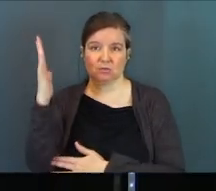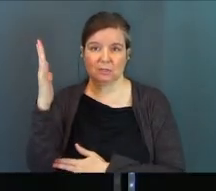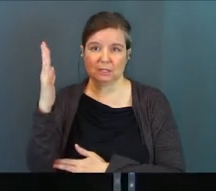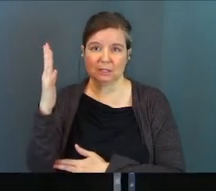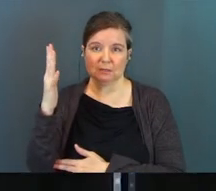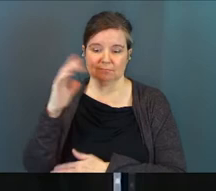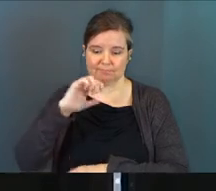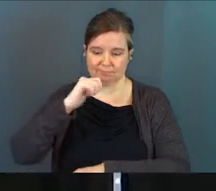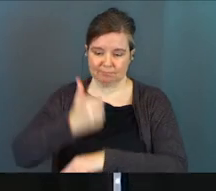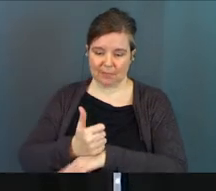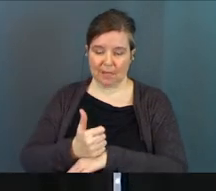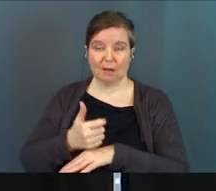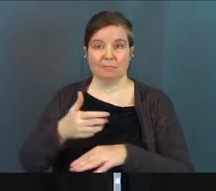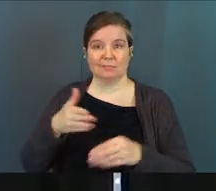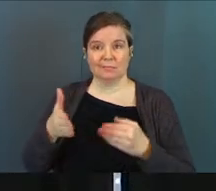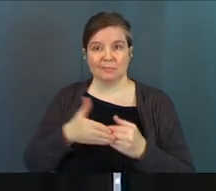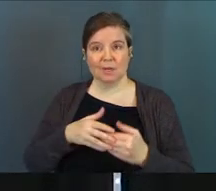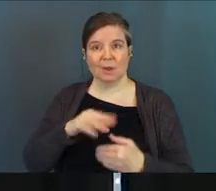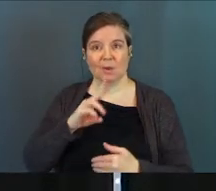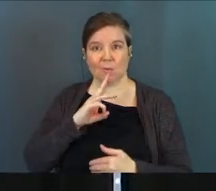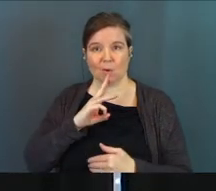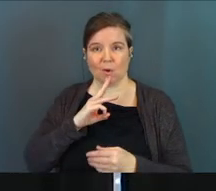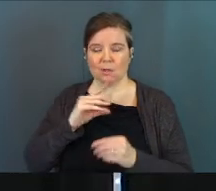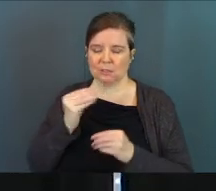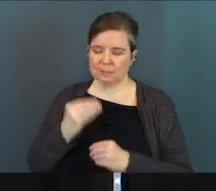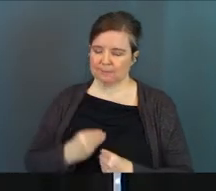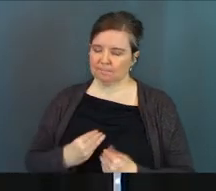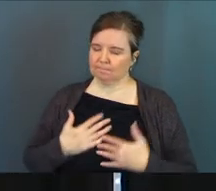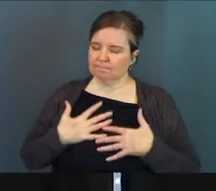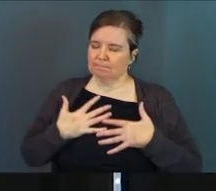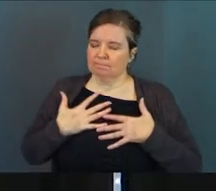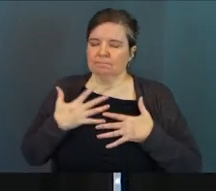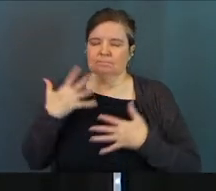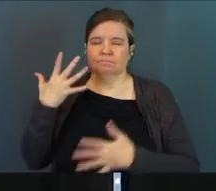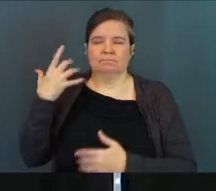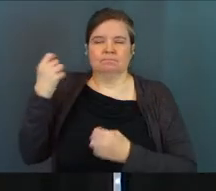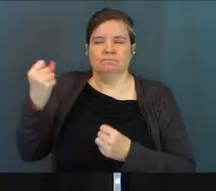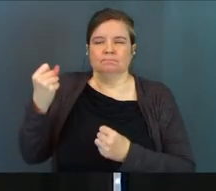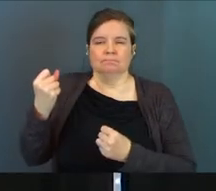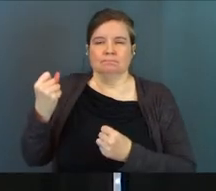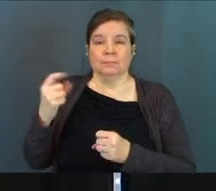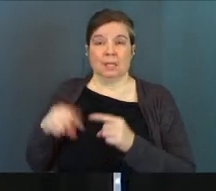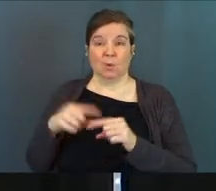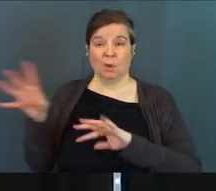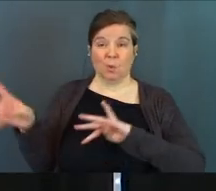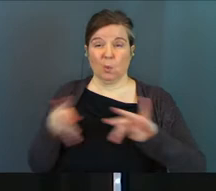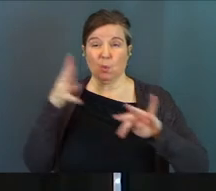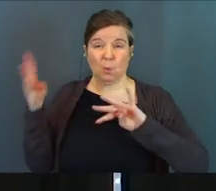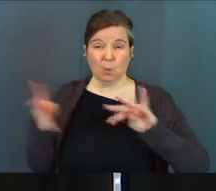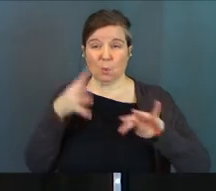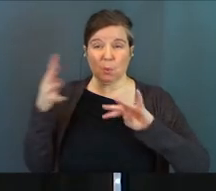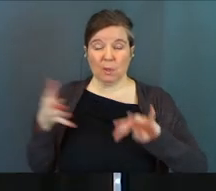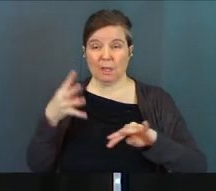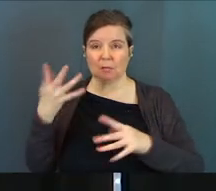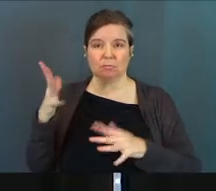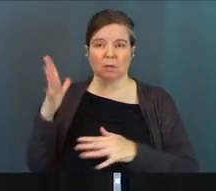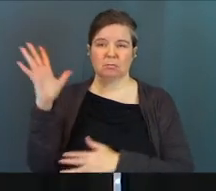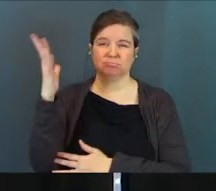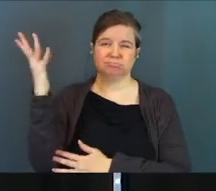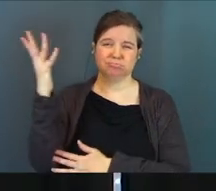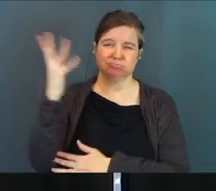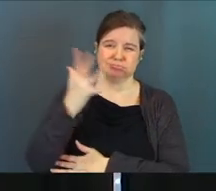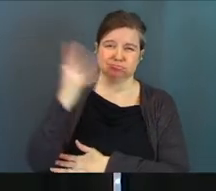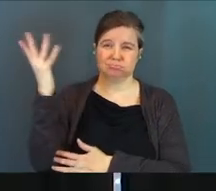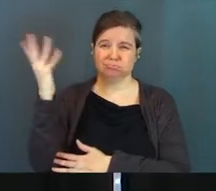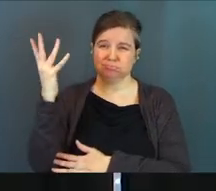planted along the side of this water source, just thriving, prospering, even when the wind and the waves come, even when things get crazy,